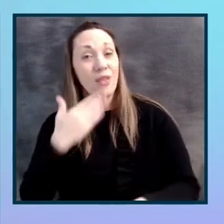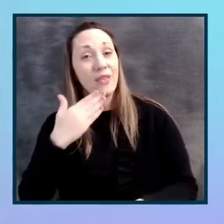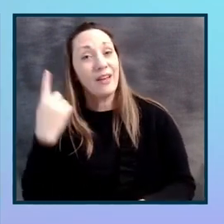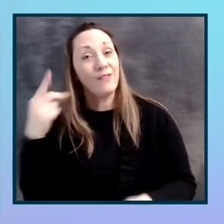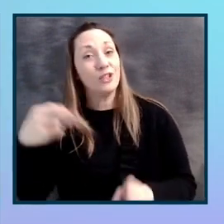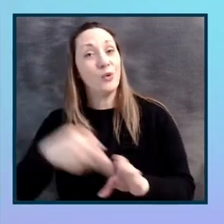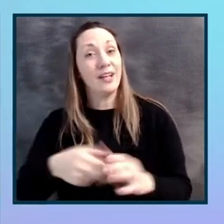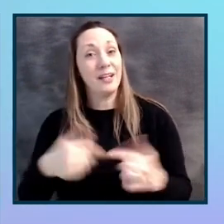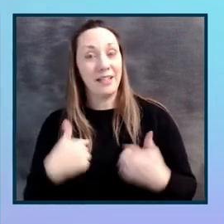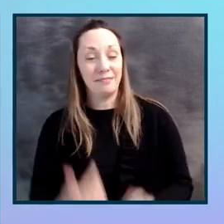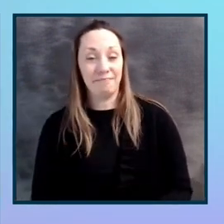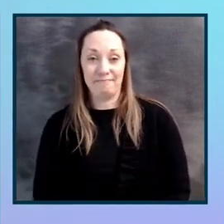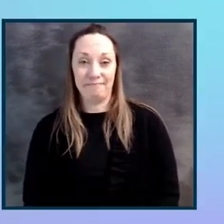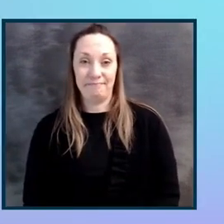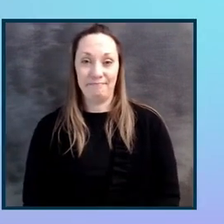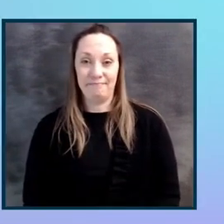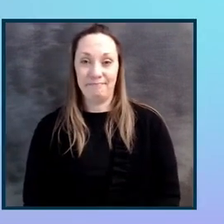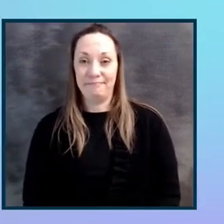joining me.